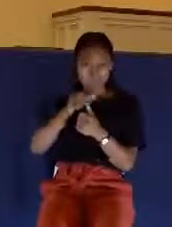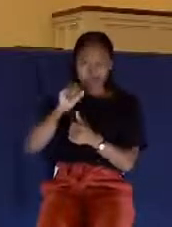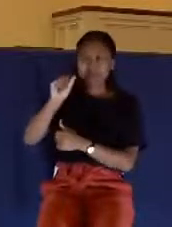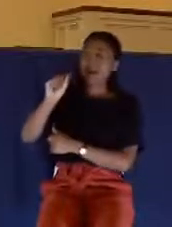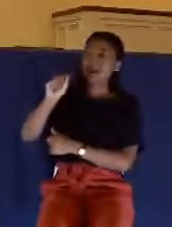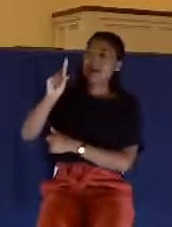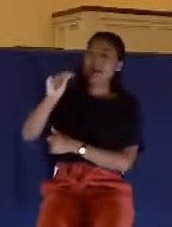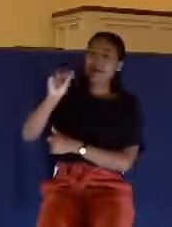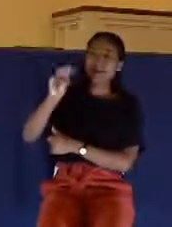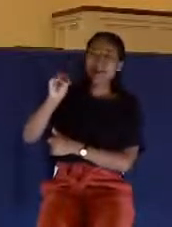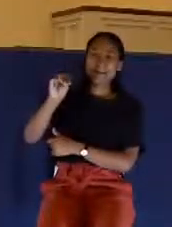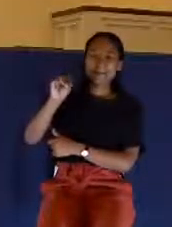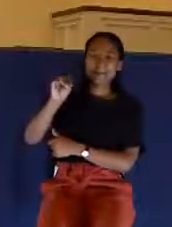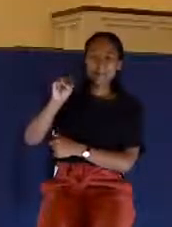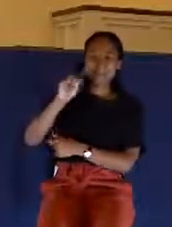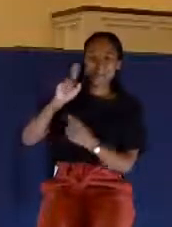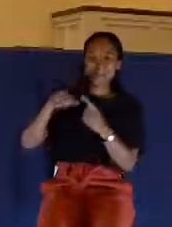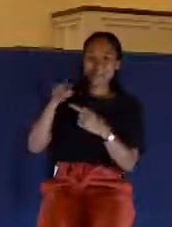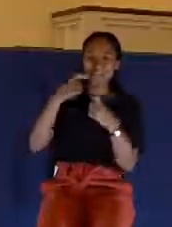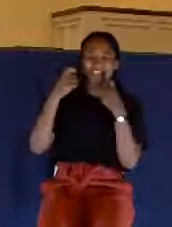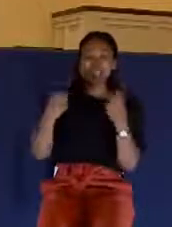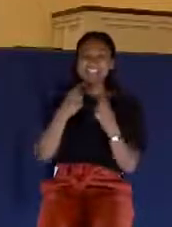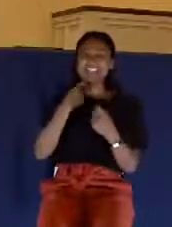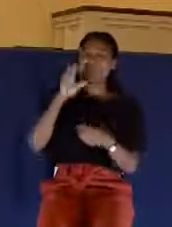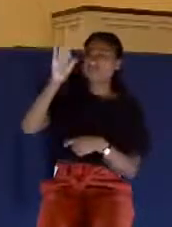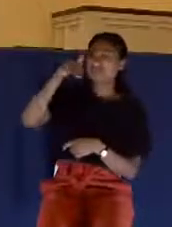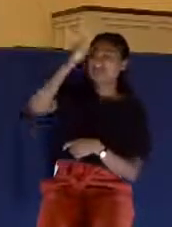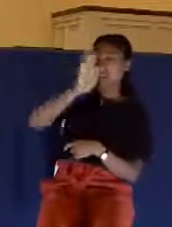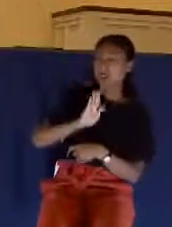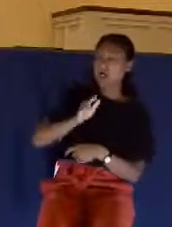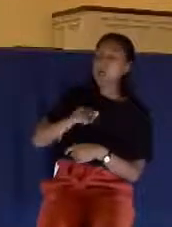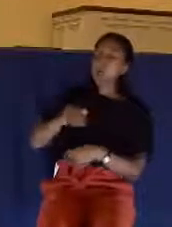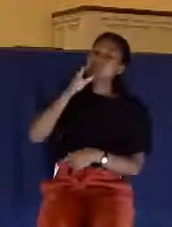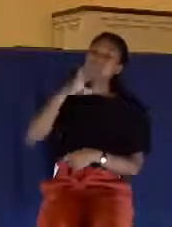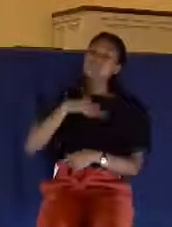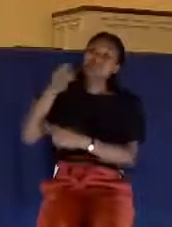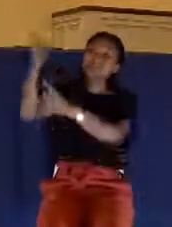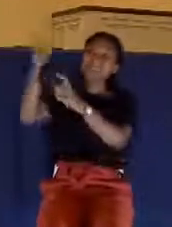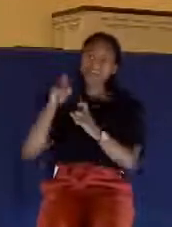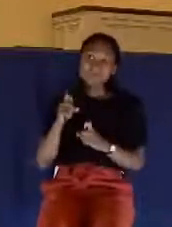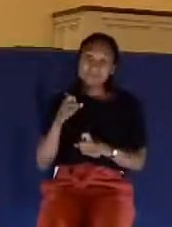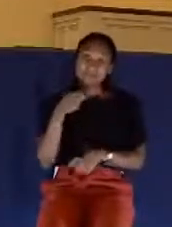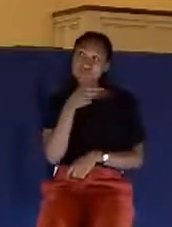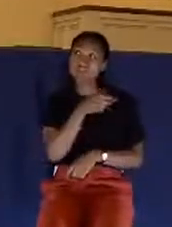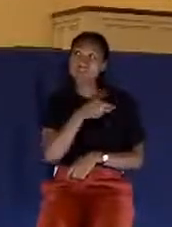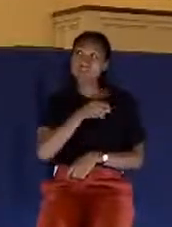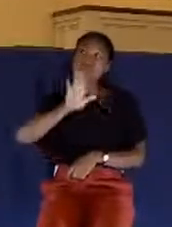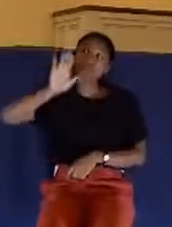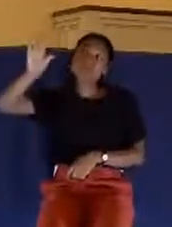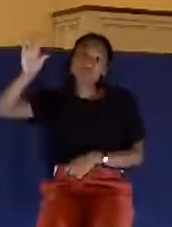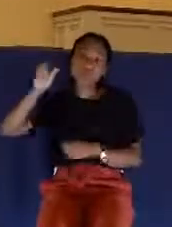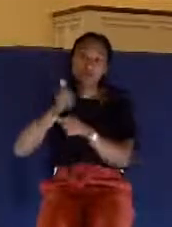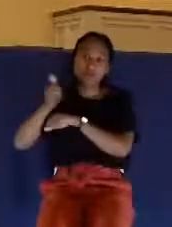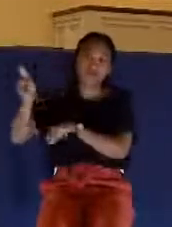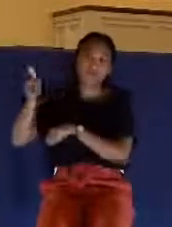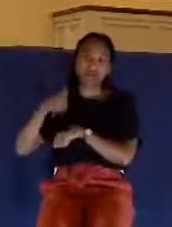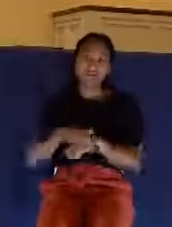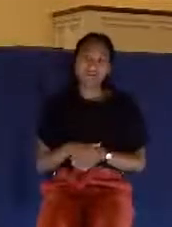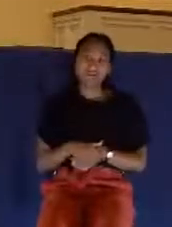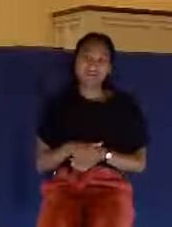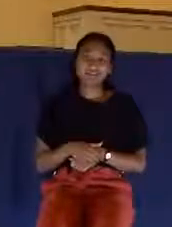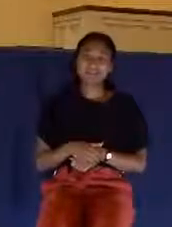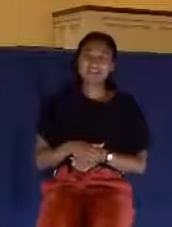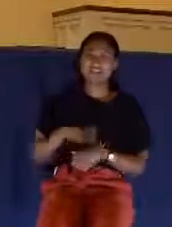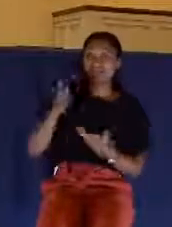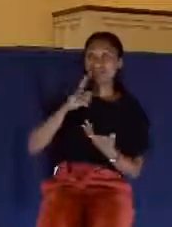what he said to God? The woman that thou gavest me was her. I mean, you think about it,